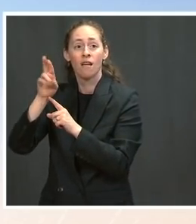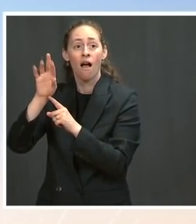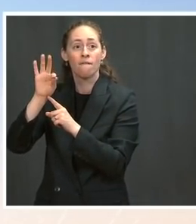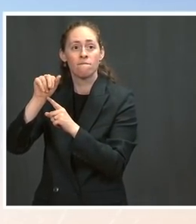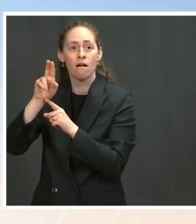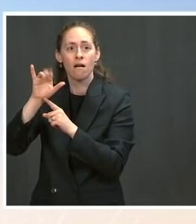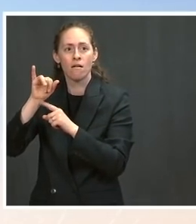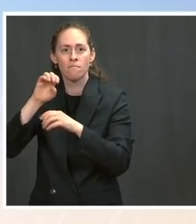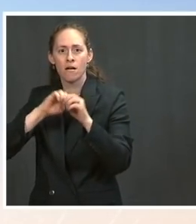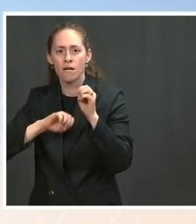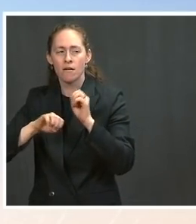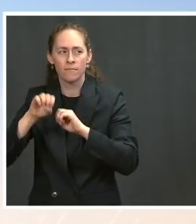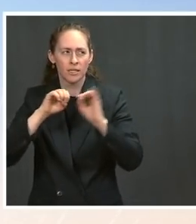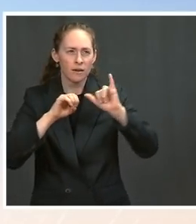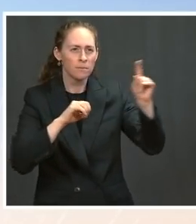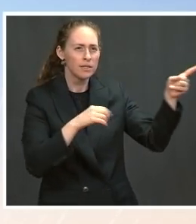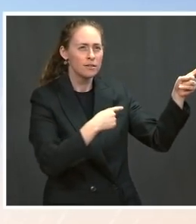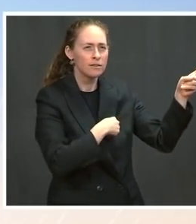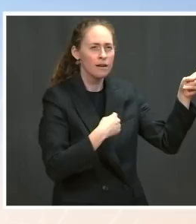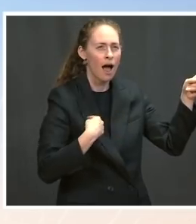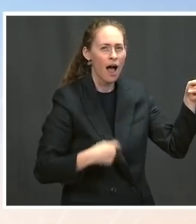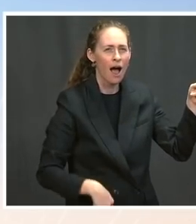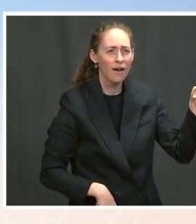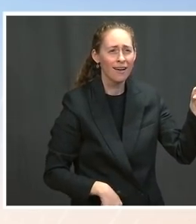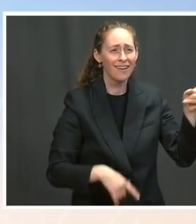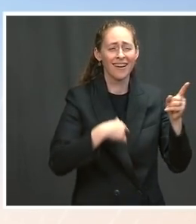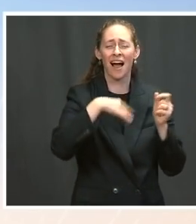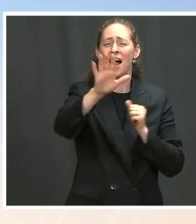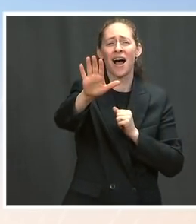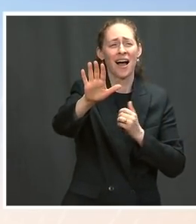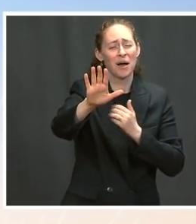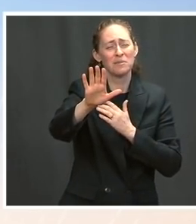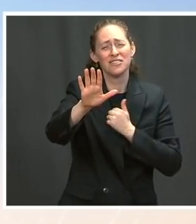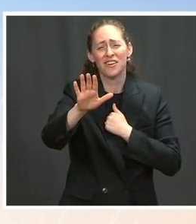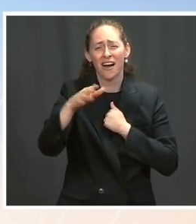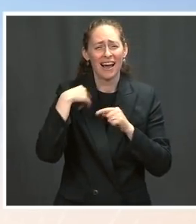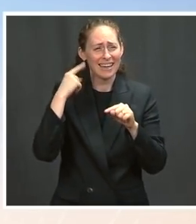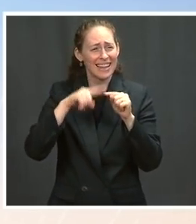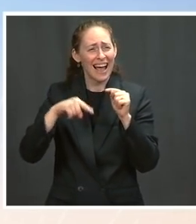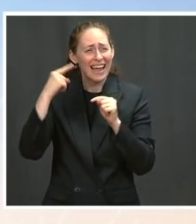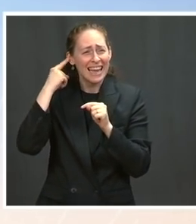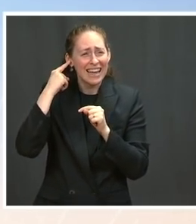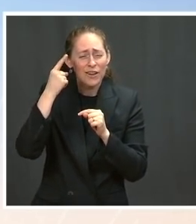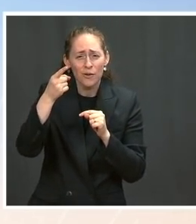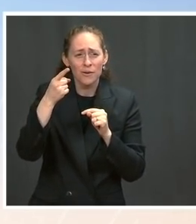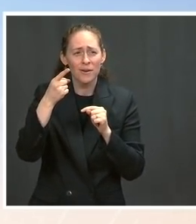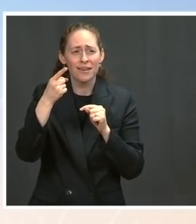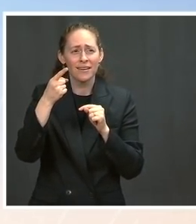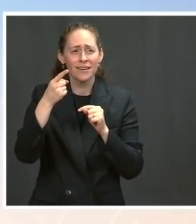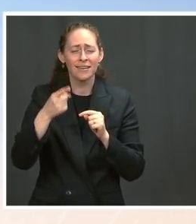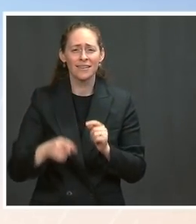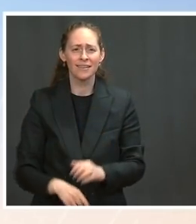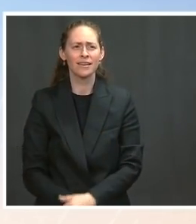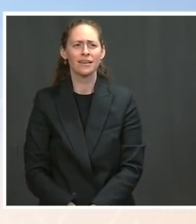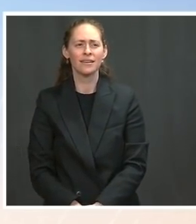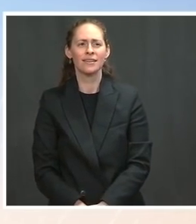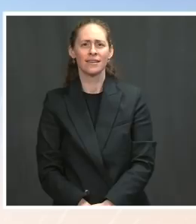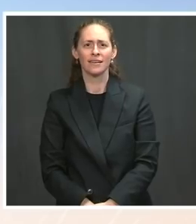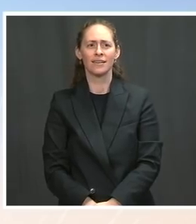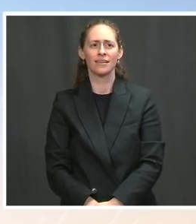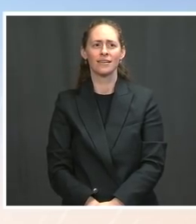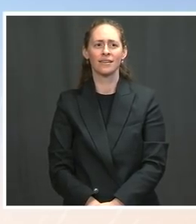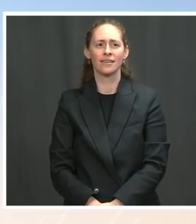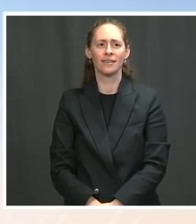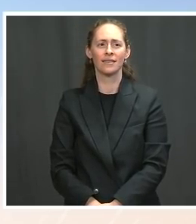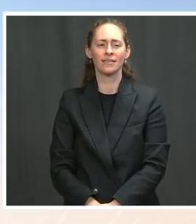The fund- I'm sorry, I can't hear you super well. What was the beginning part of your thing, of your question? The said that the NIH